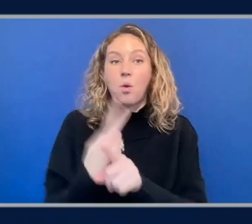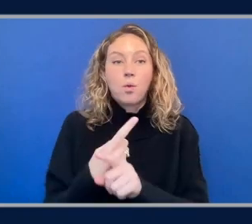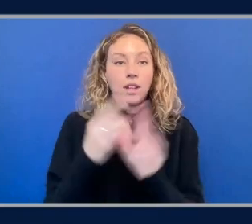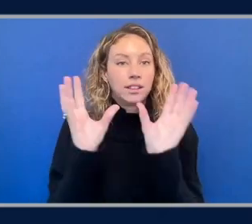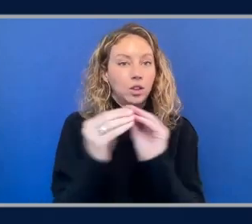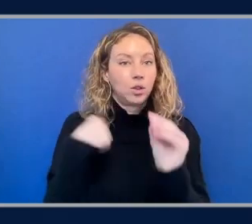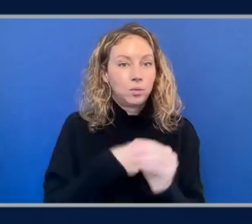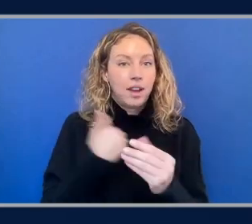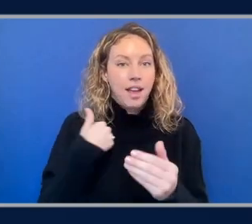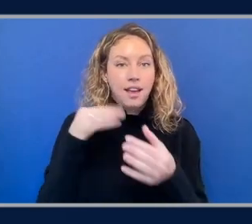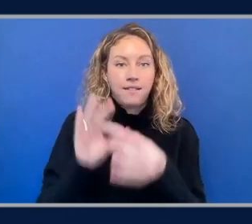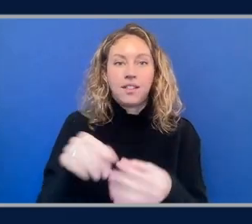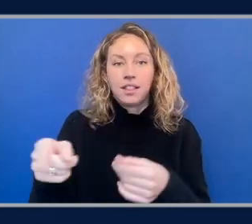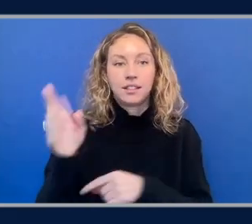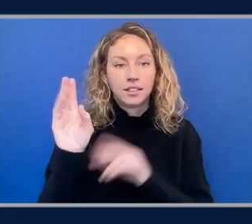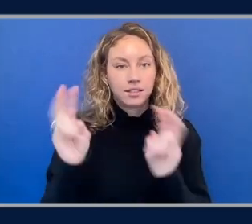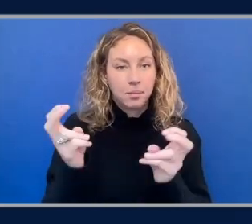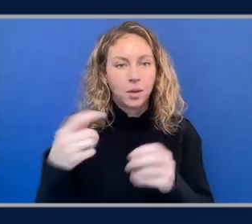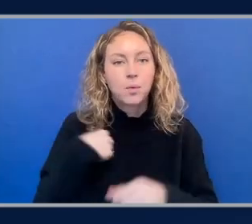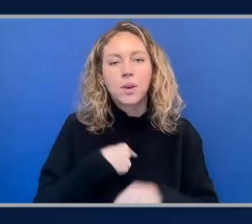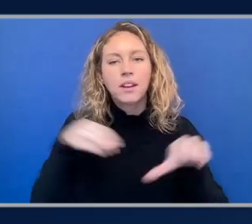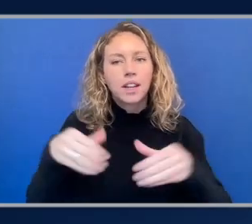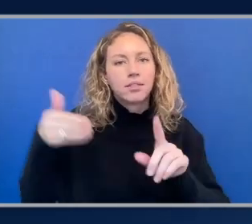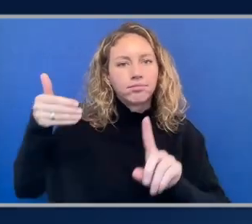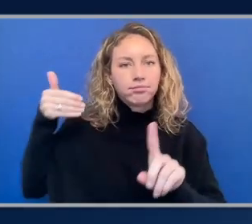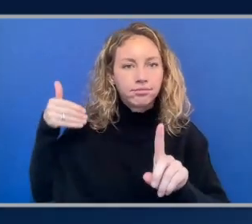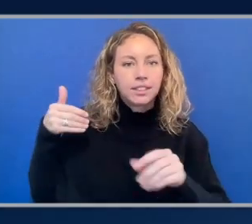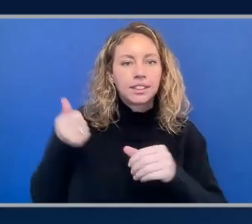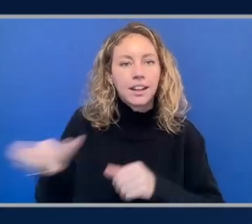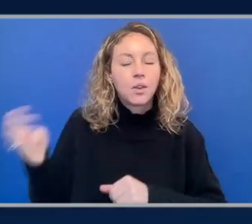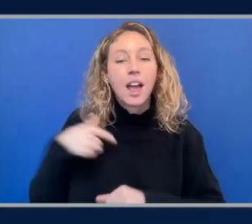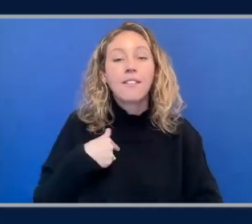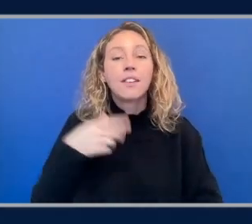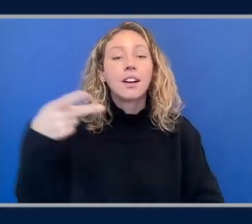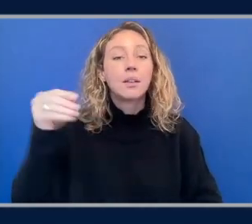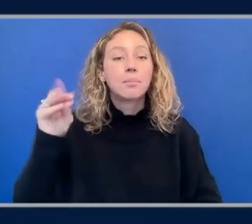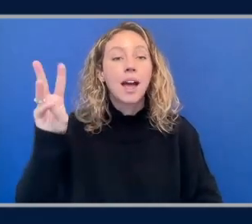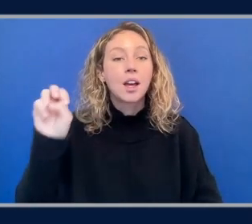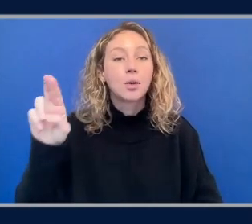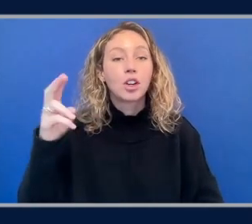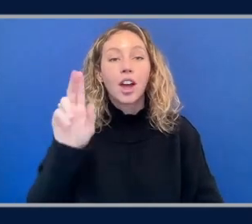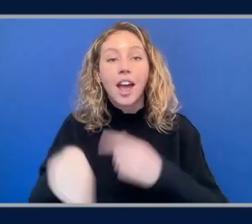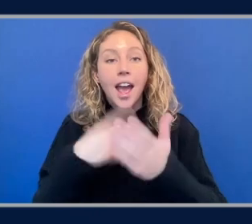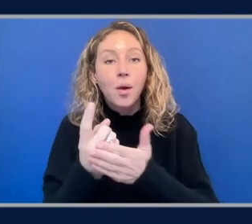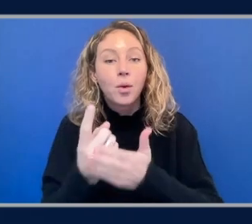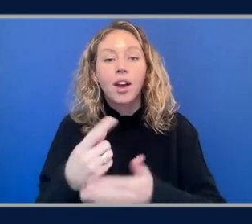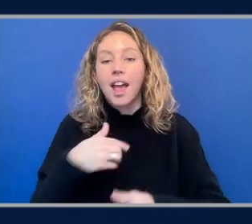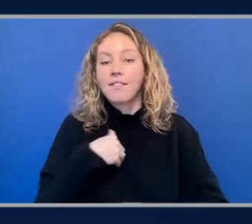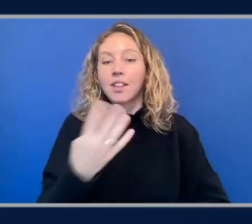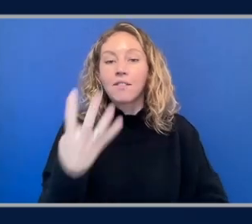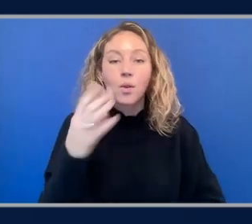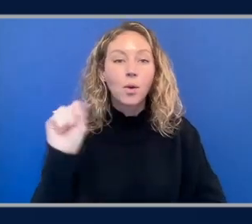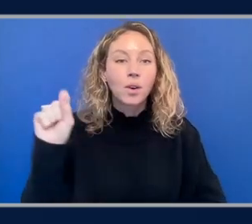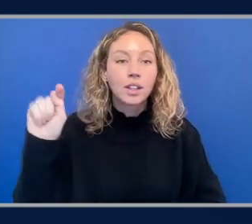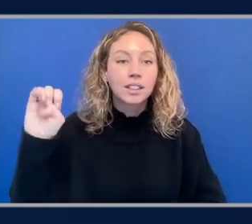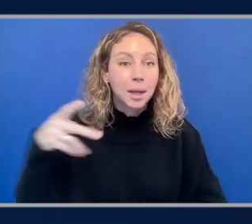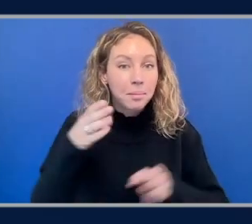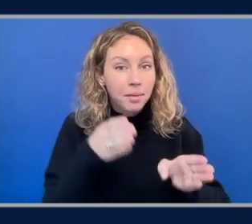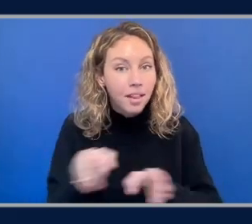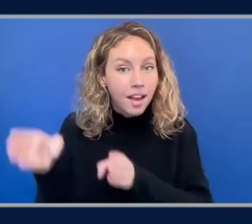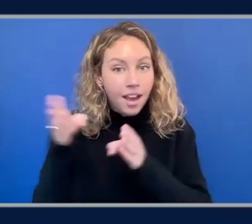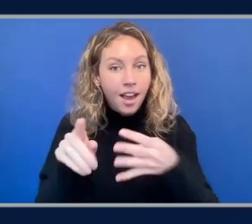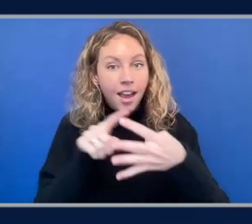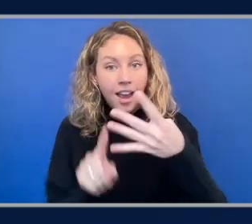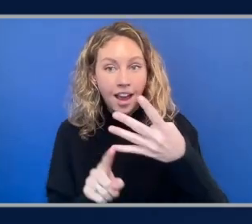because we've done quite a few things in the past. We have AWS power hour. We have the four-step plan. Should we bring some of those resources up and show people like